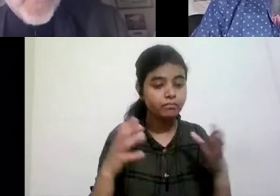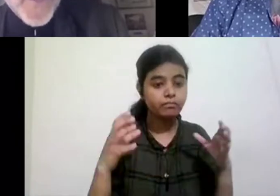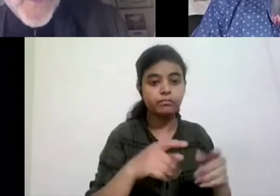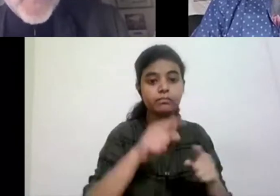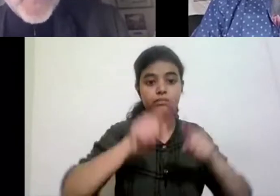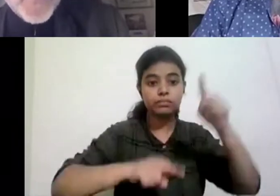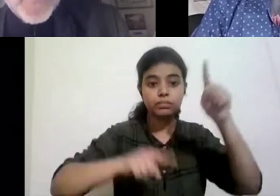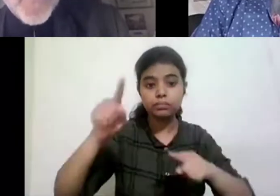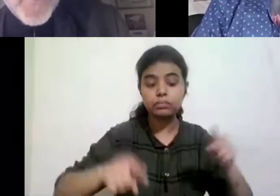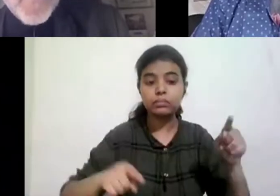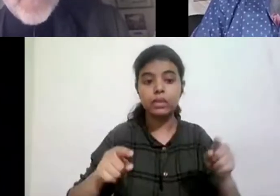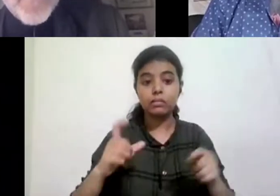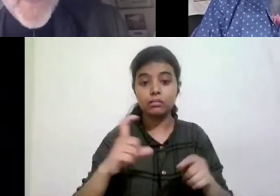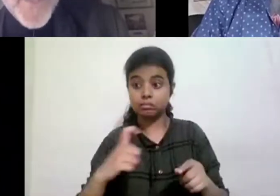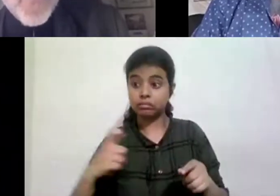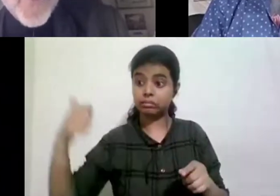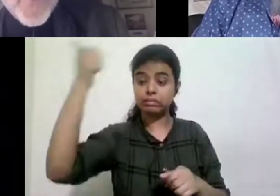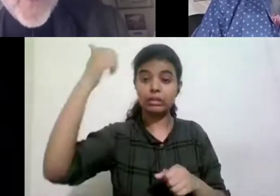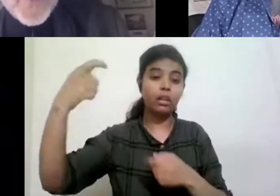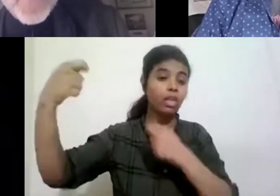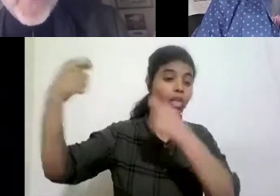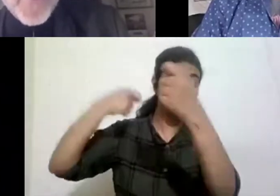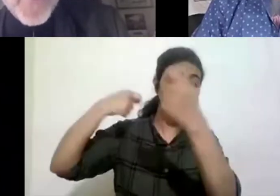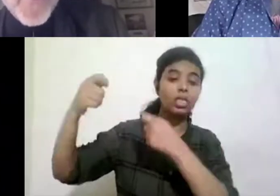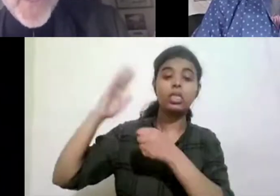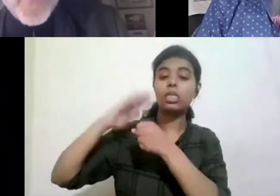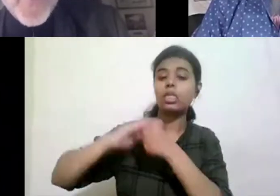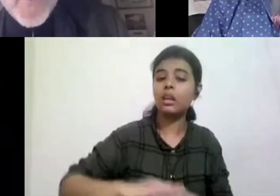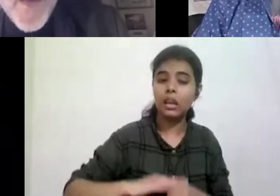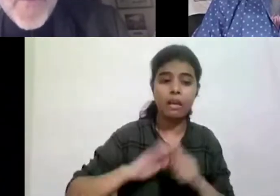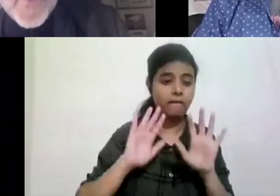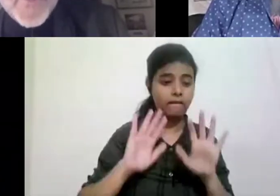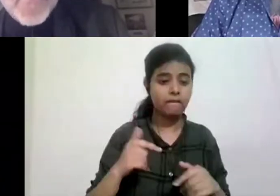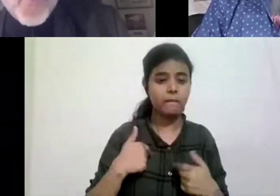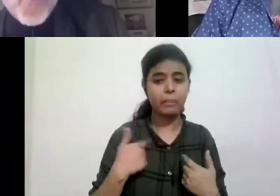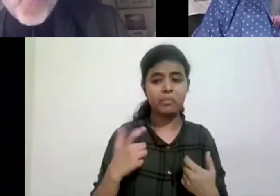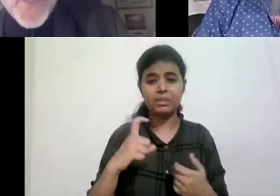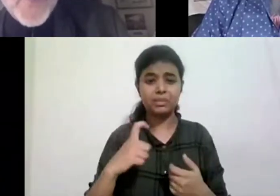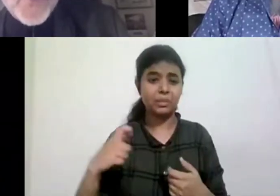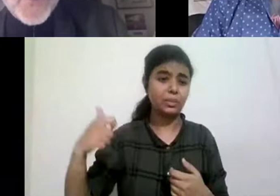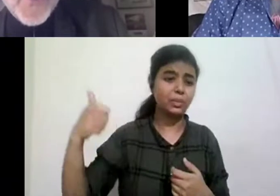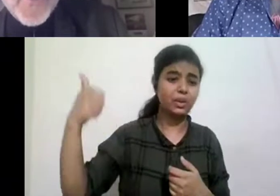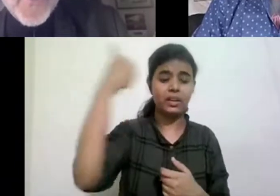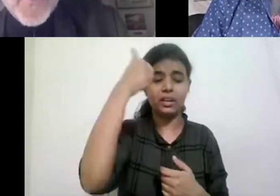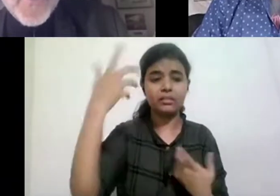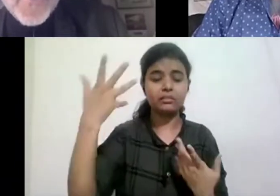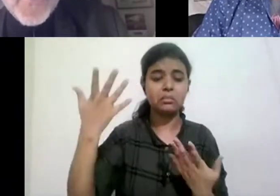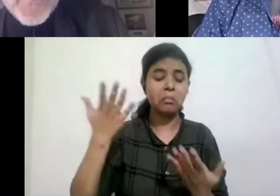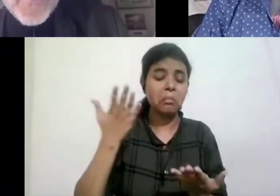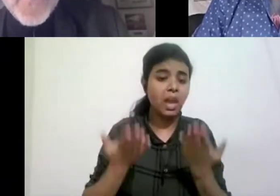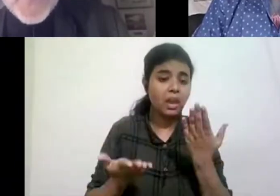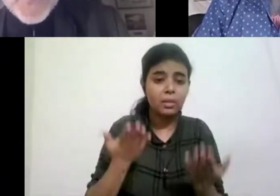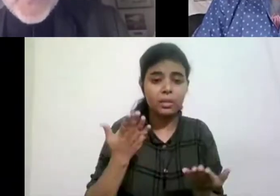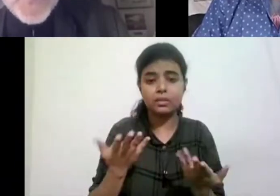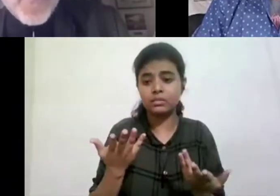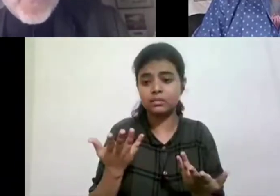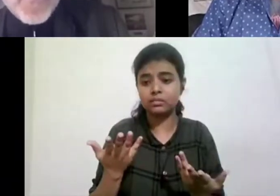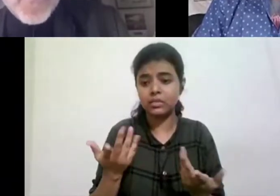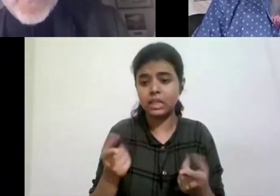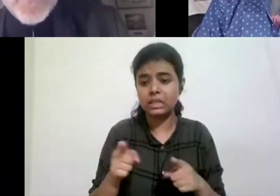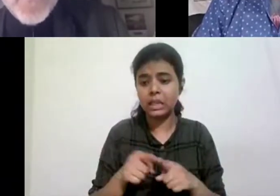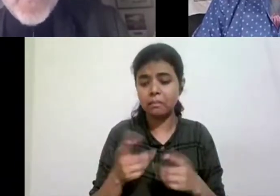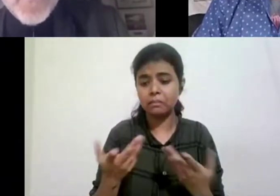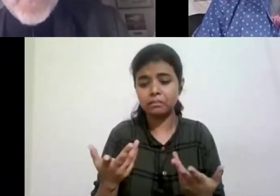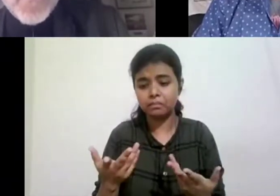oppressed by capitalism, but I don't think that disability that I don't think a capitalism creates necessarily,